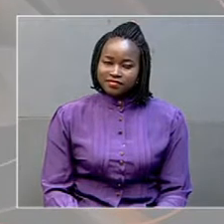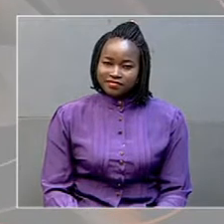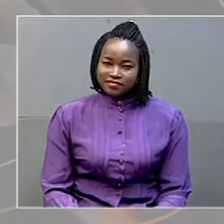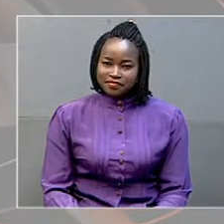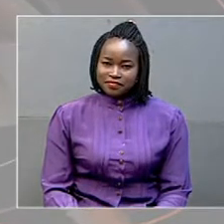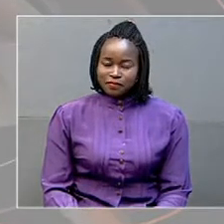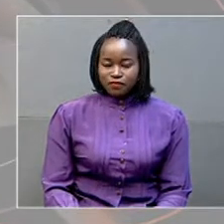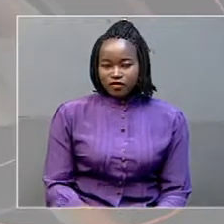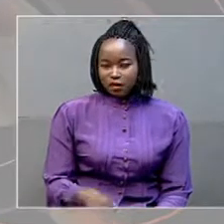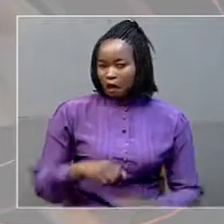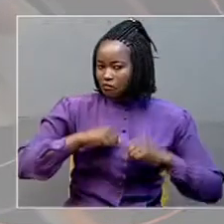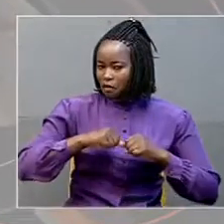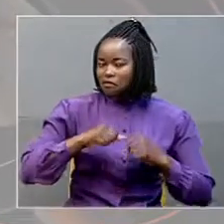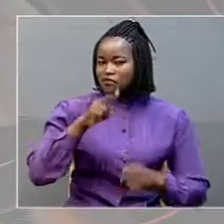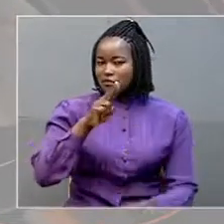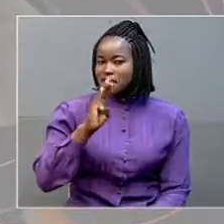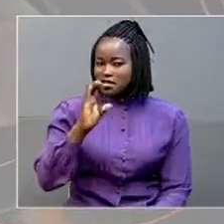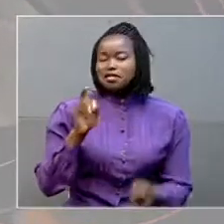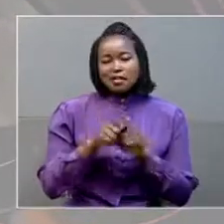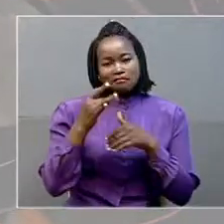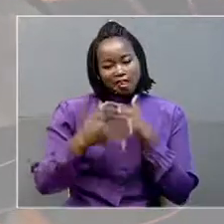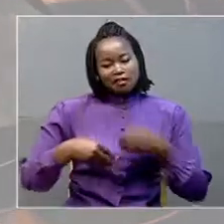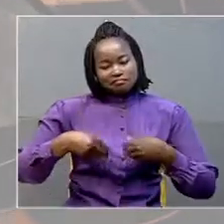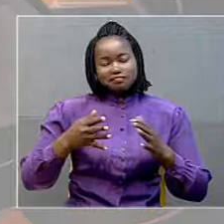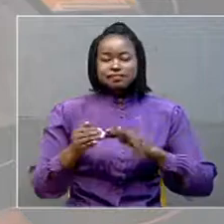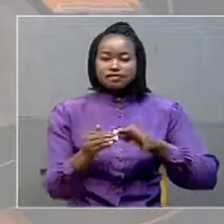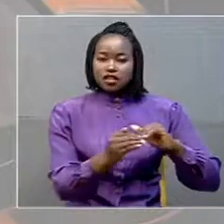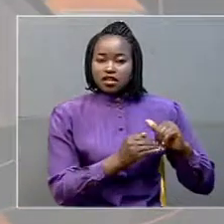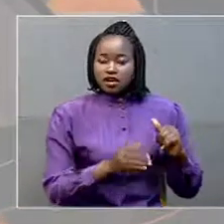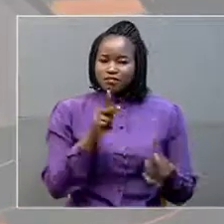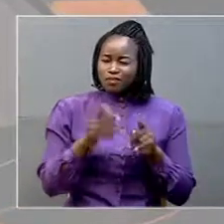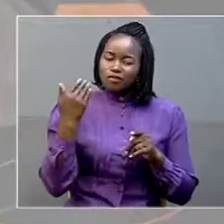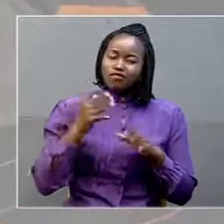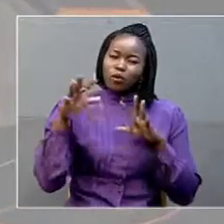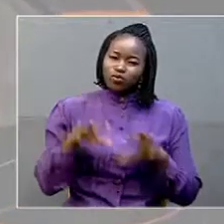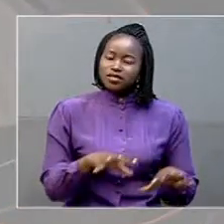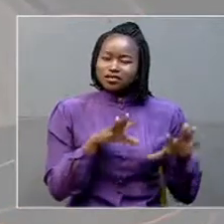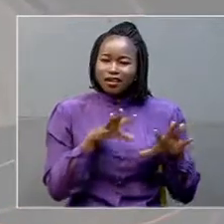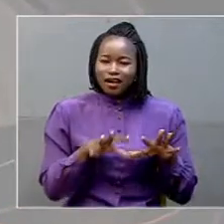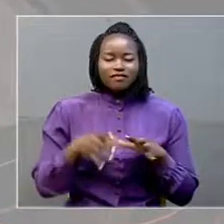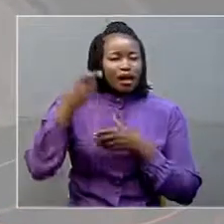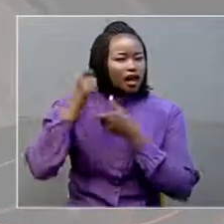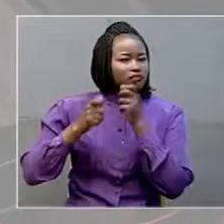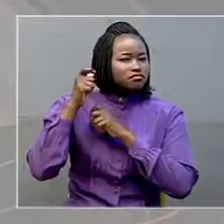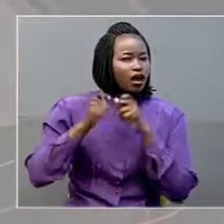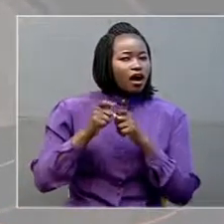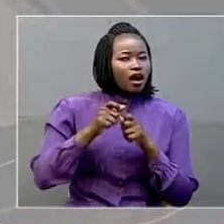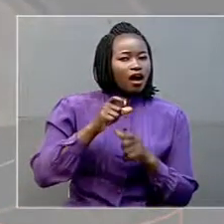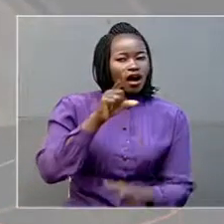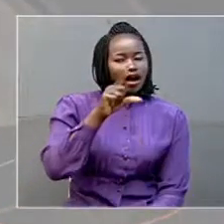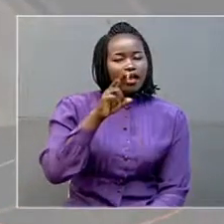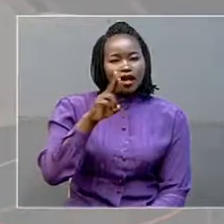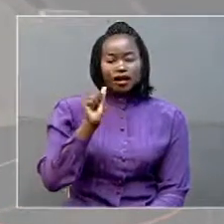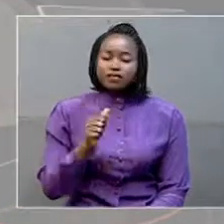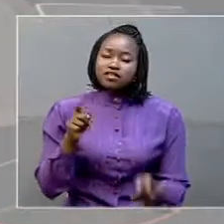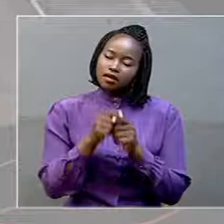Managing Director, UBC. Winston Agava. Victims of the Lord's Resistance, a masterminded insurgency, are appealing for support